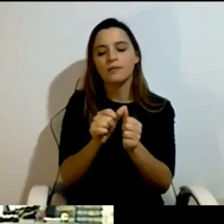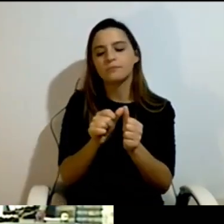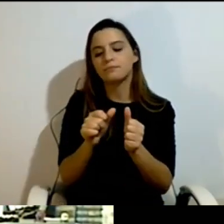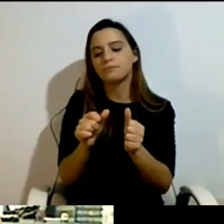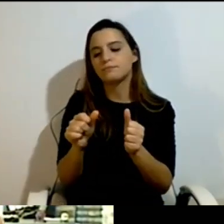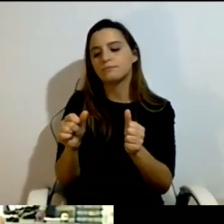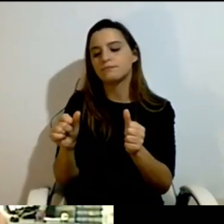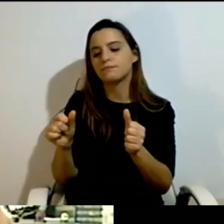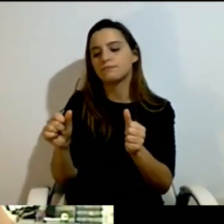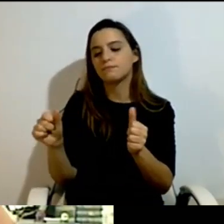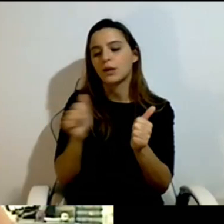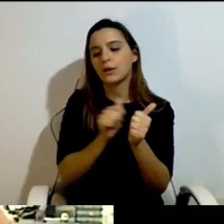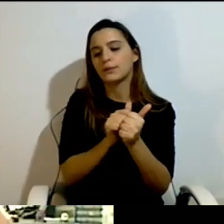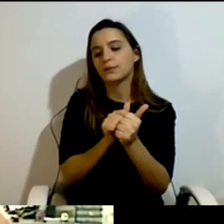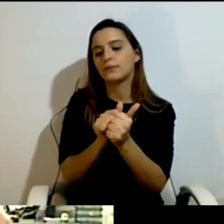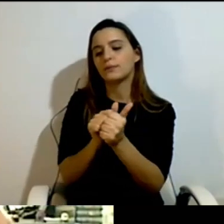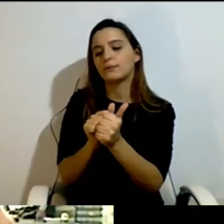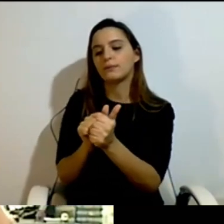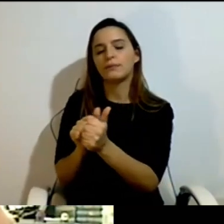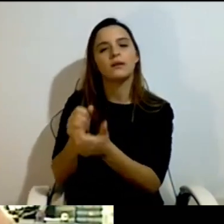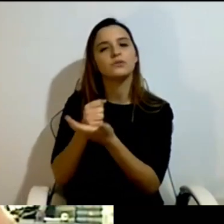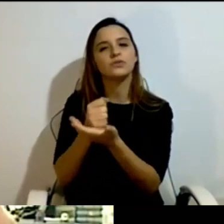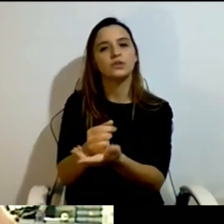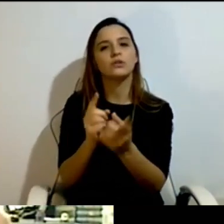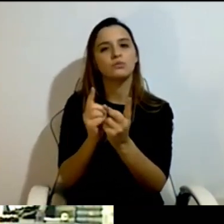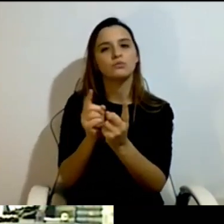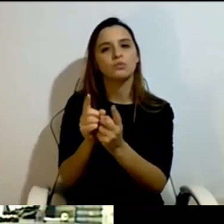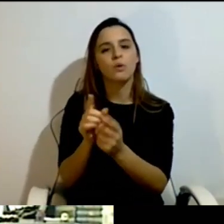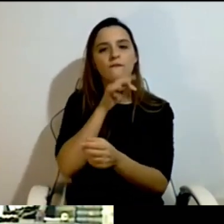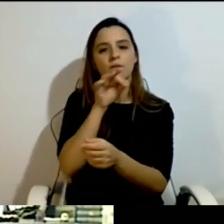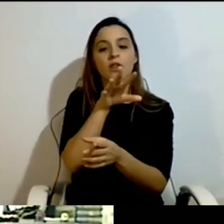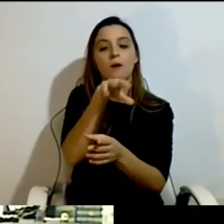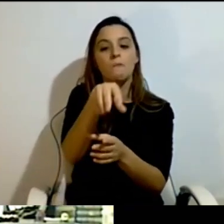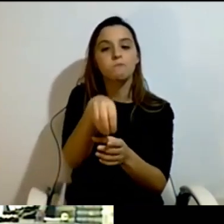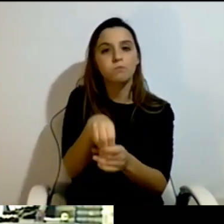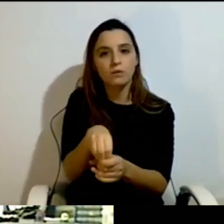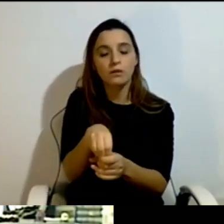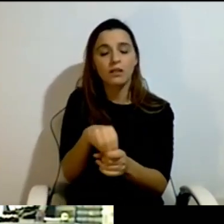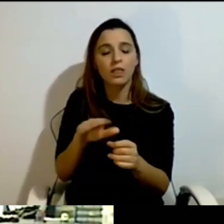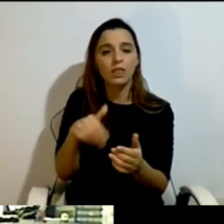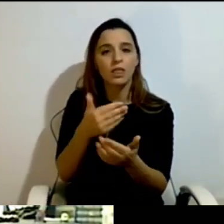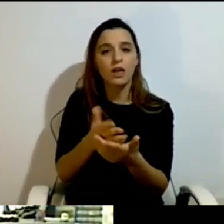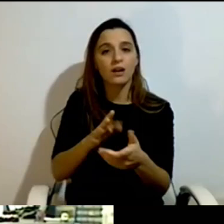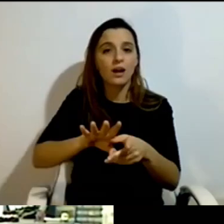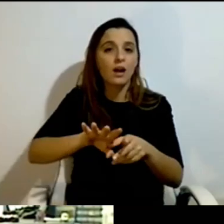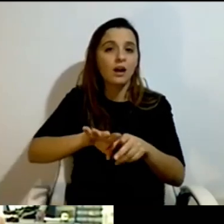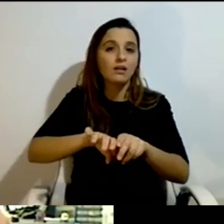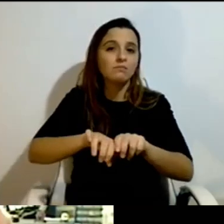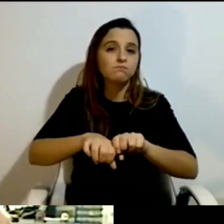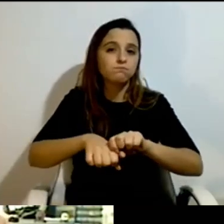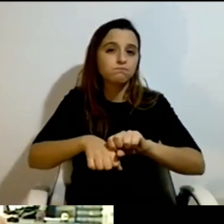destroys that lucky future where you can have a baby,